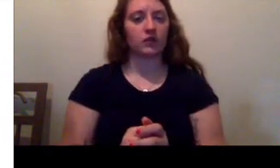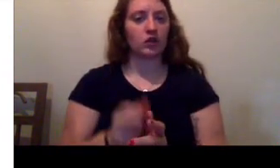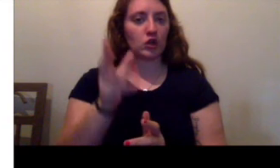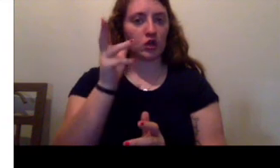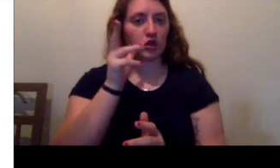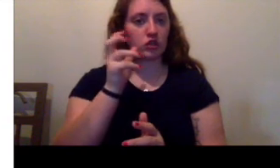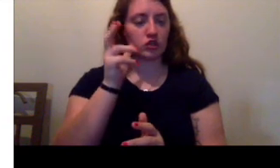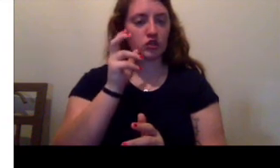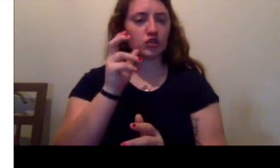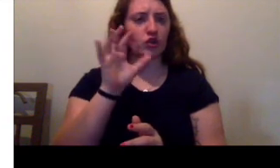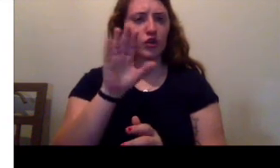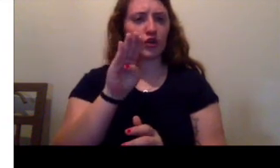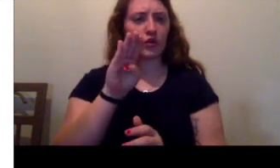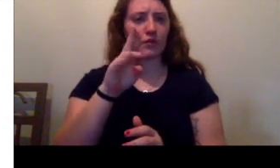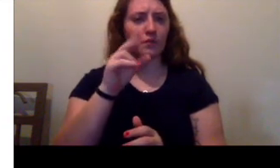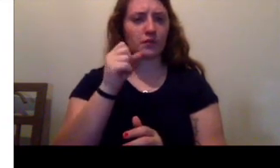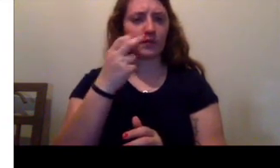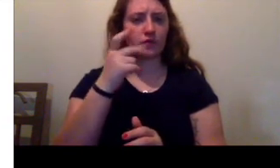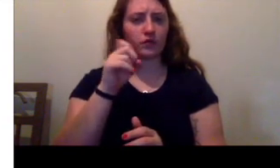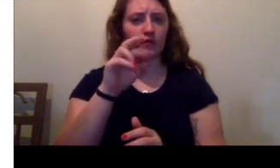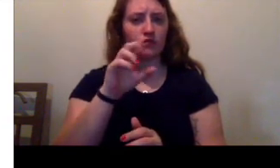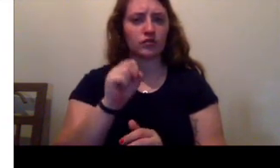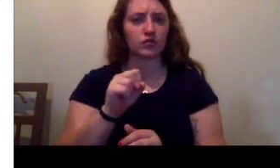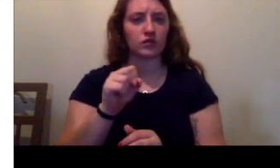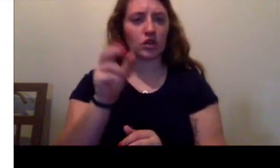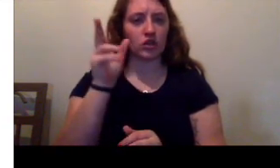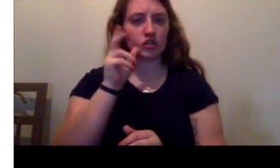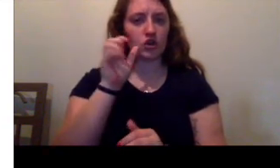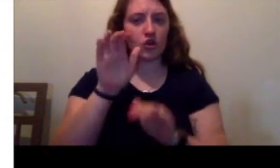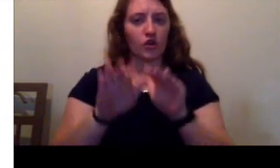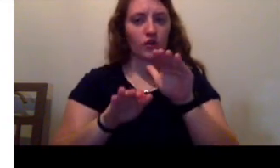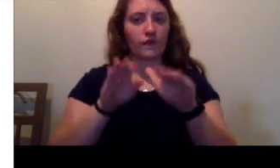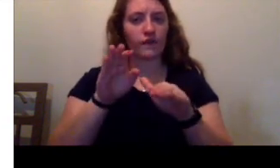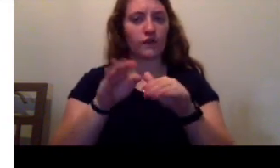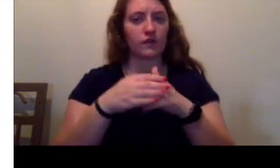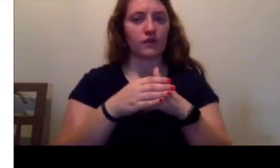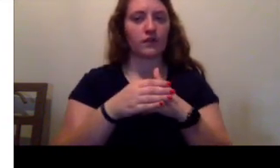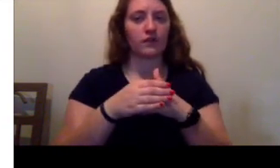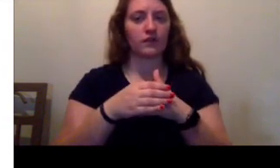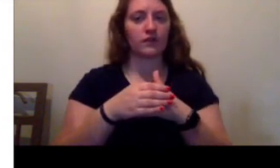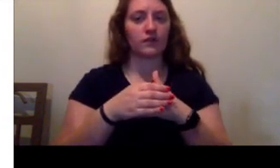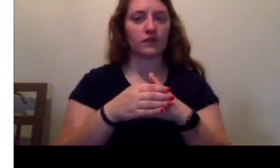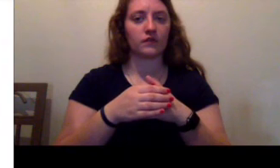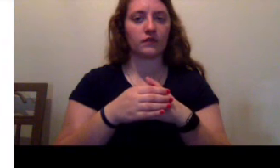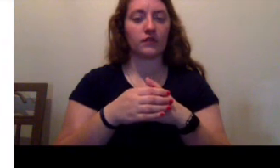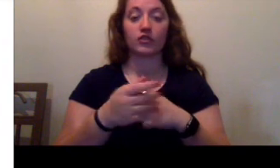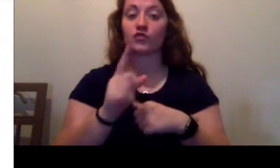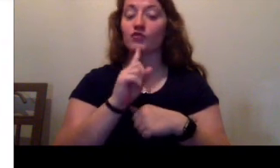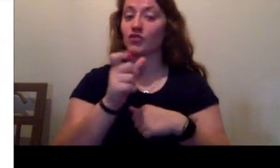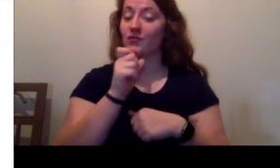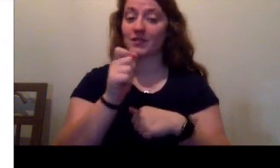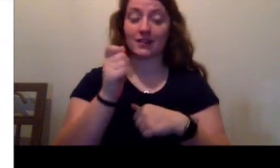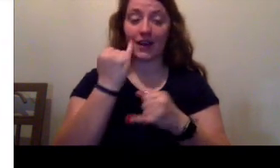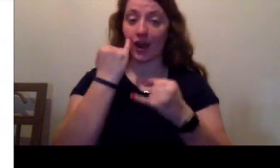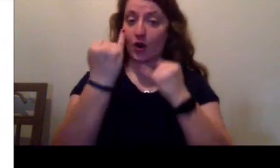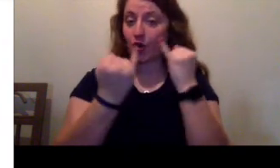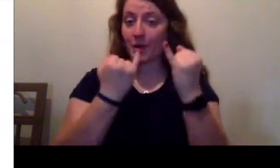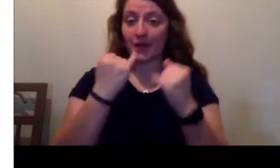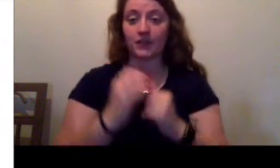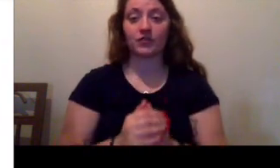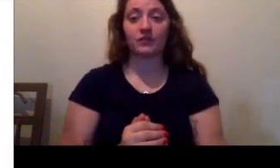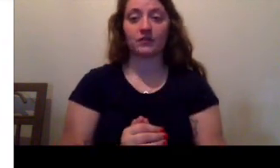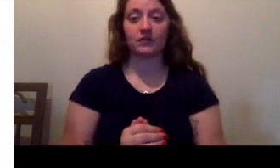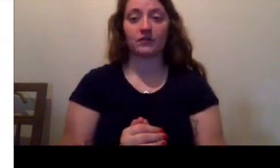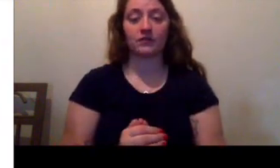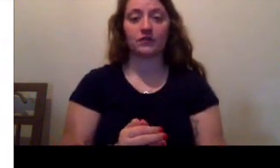rustling ahead. She heard footsteps. And she was certain it was not her imagination. She